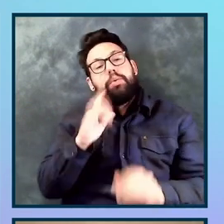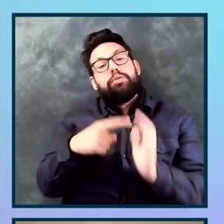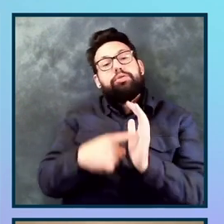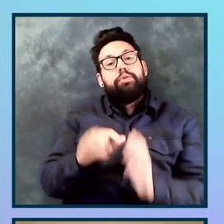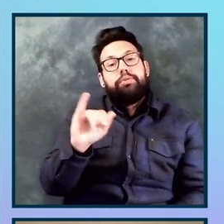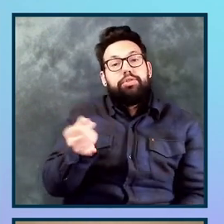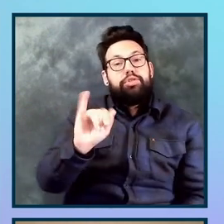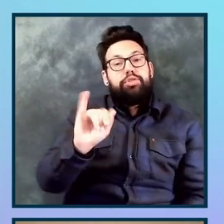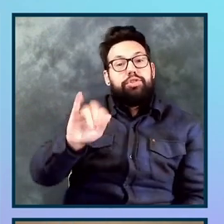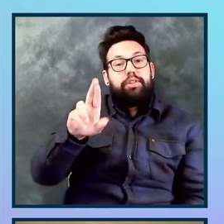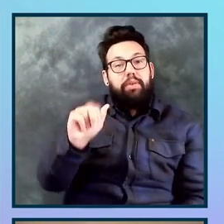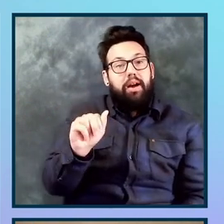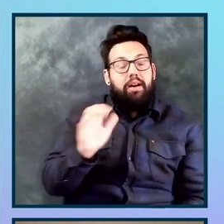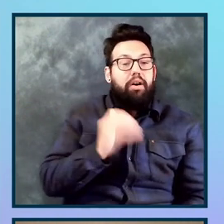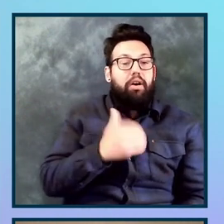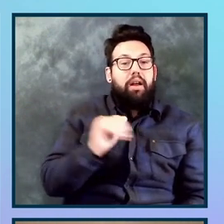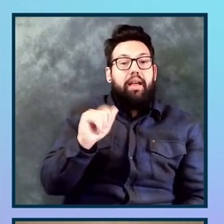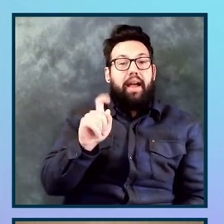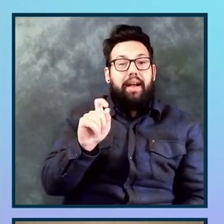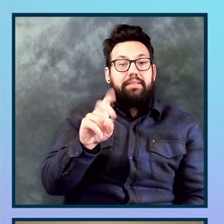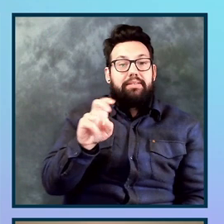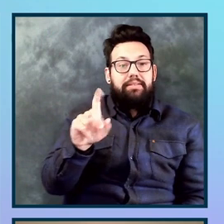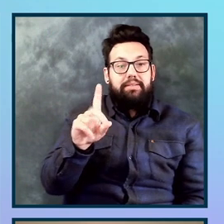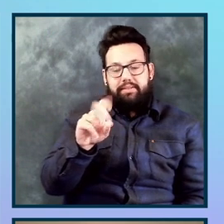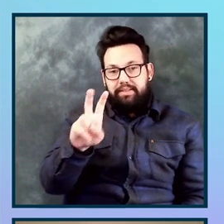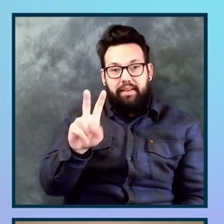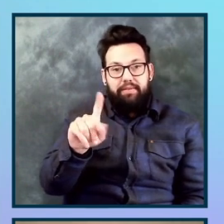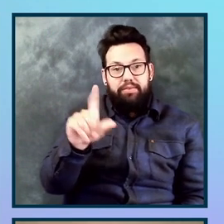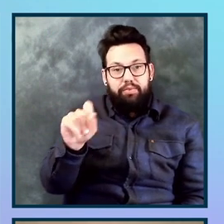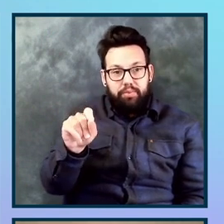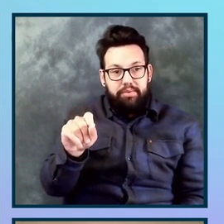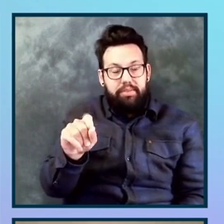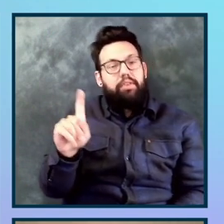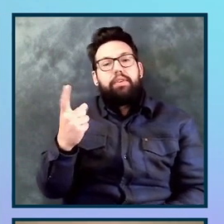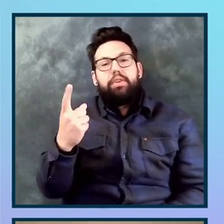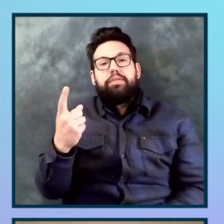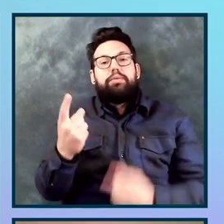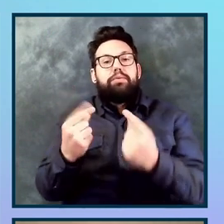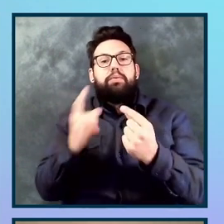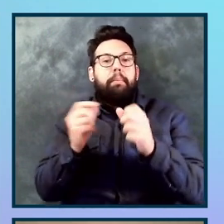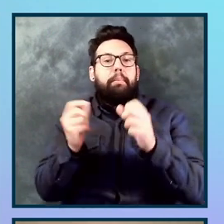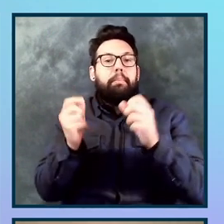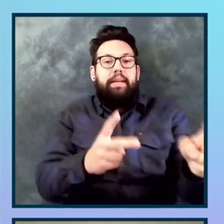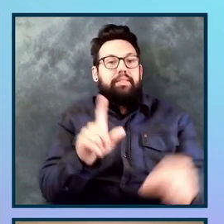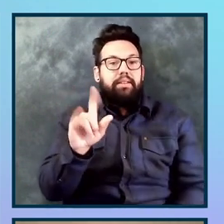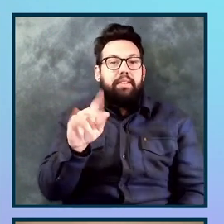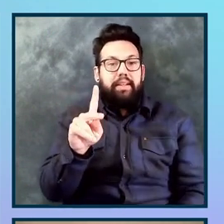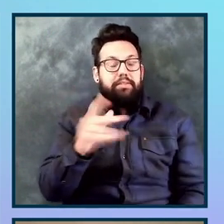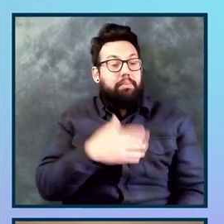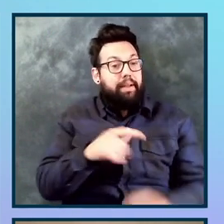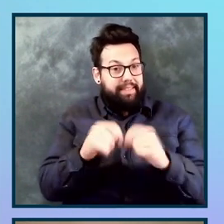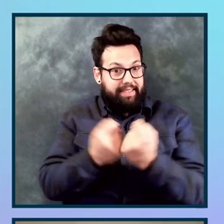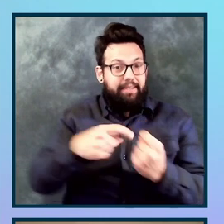project. Um, I can, I can do all sorts of cool stuff. So first, what I'm going to do is paste in the, uh, that link. So my teammates can go there.